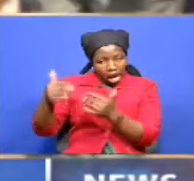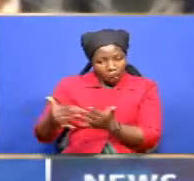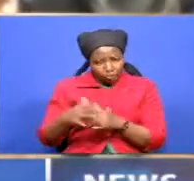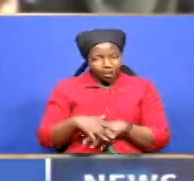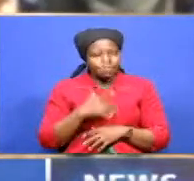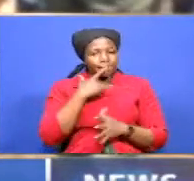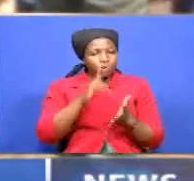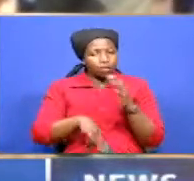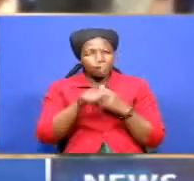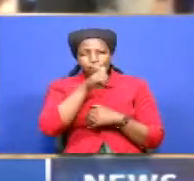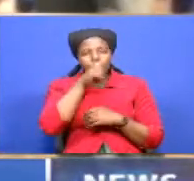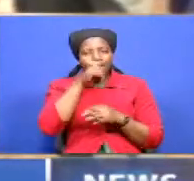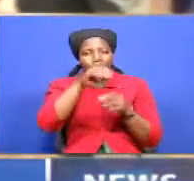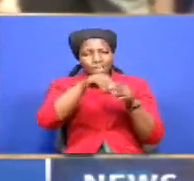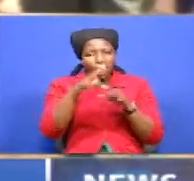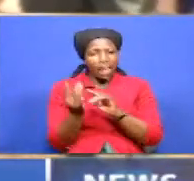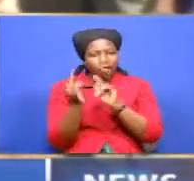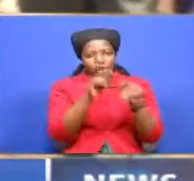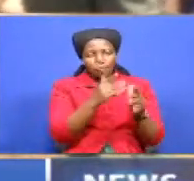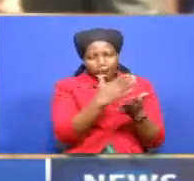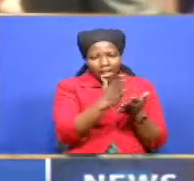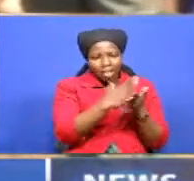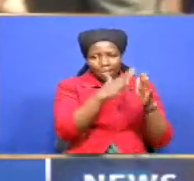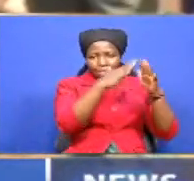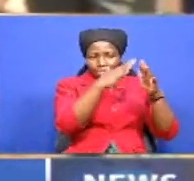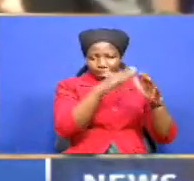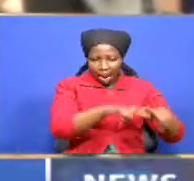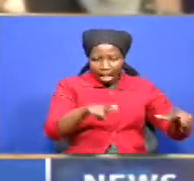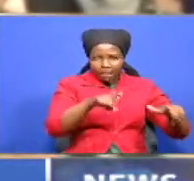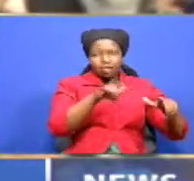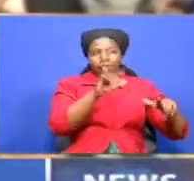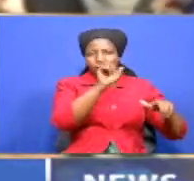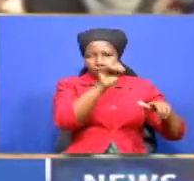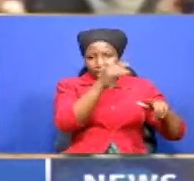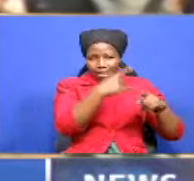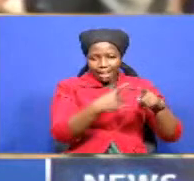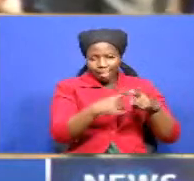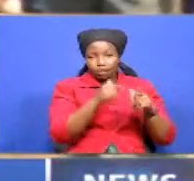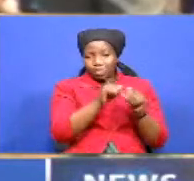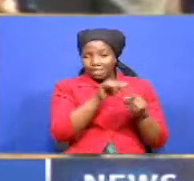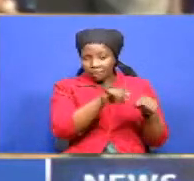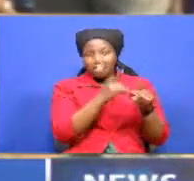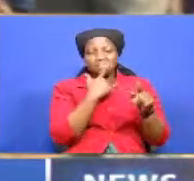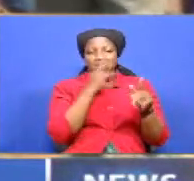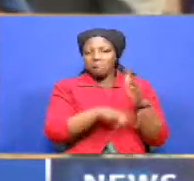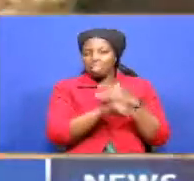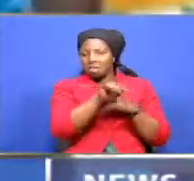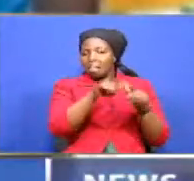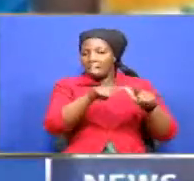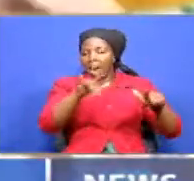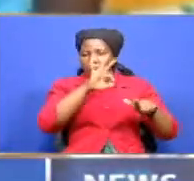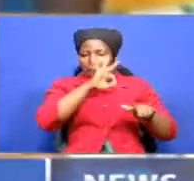investor had list the land for 50 years which they said had no benefit to the community